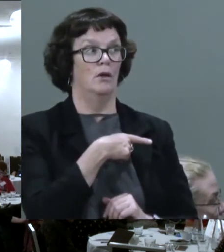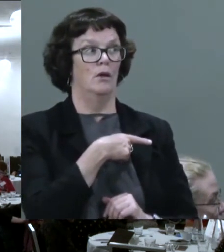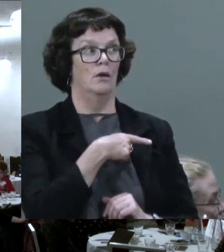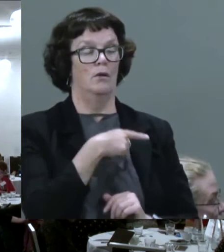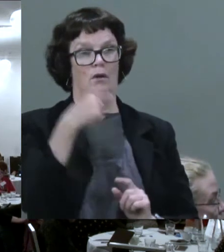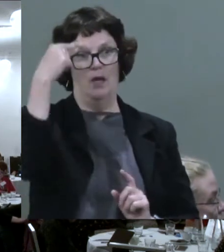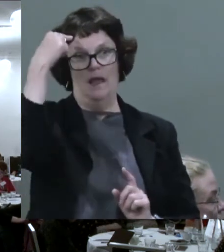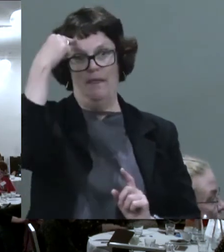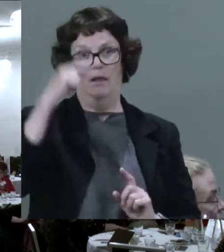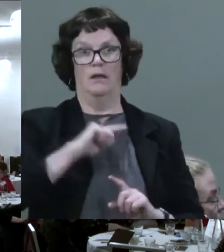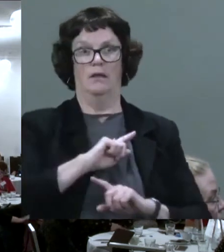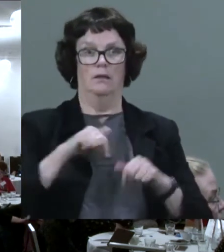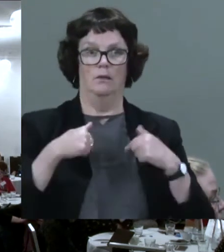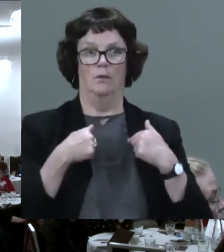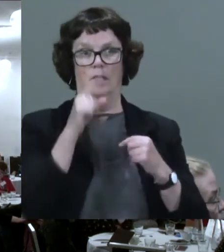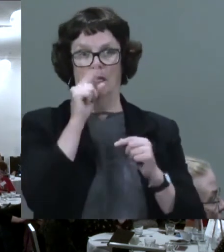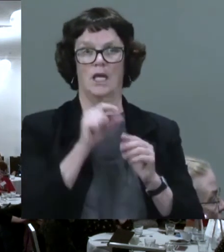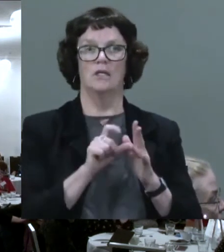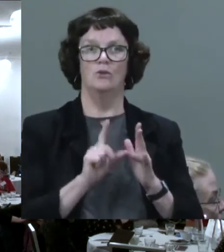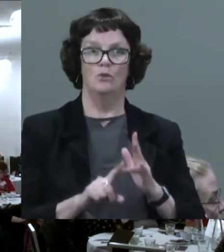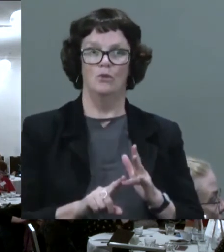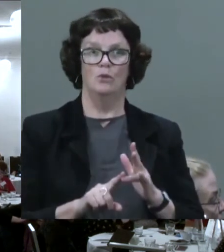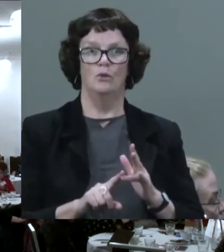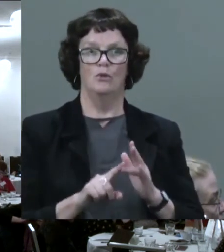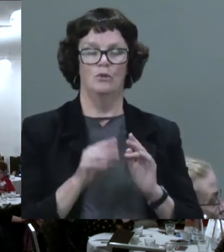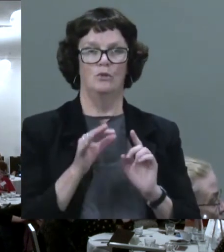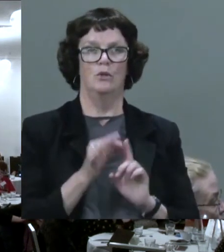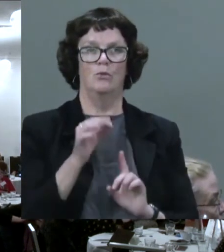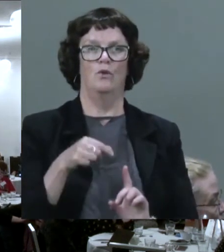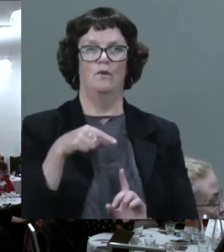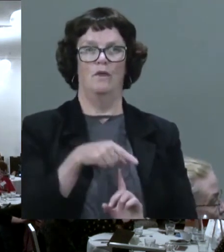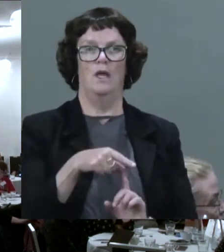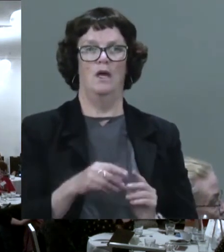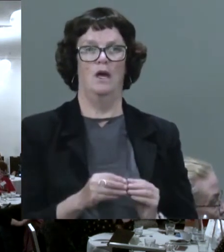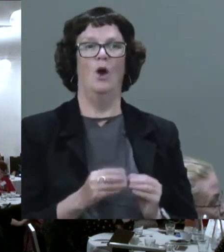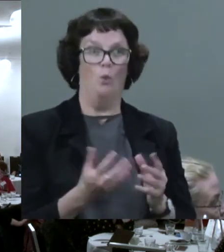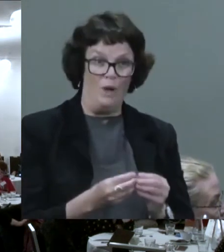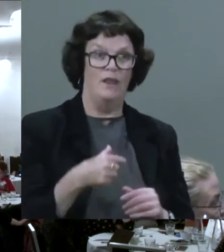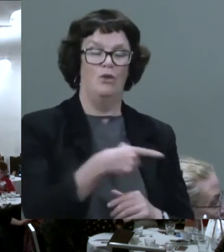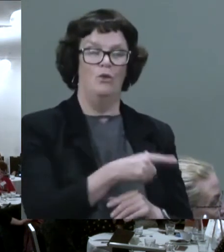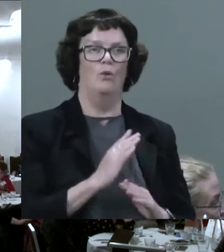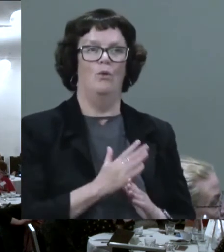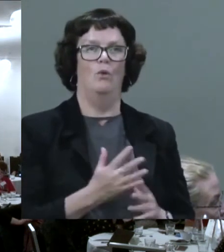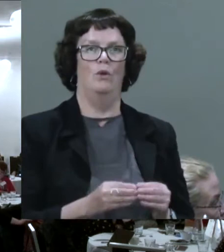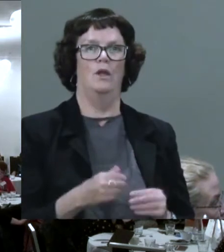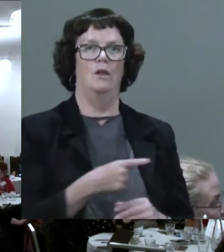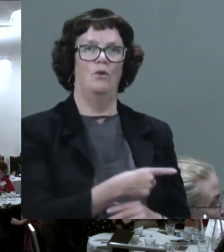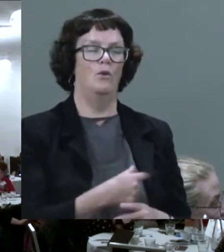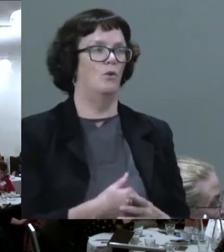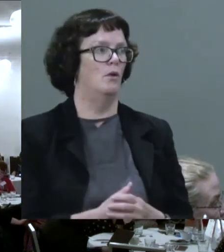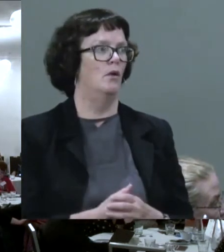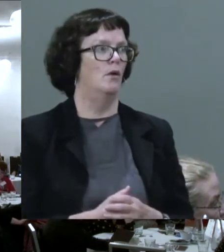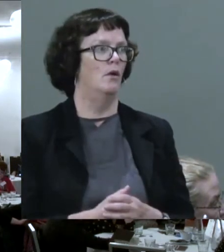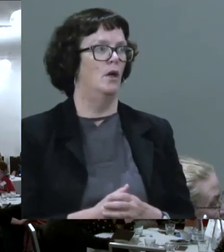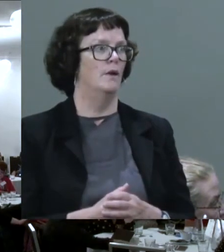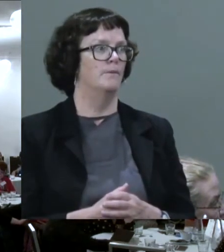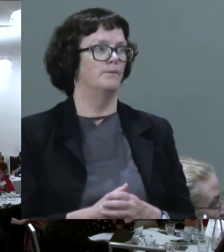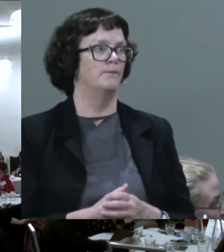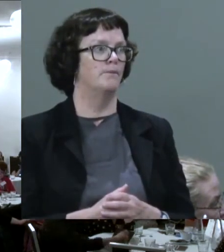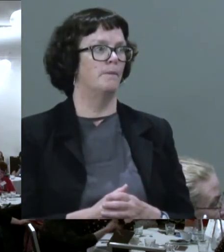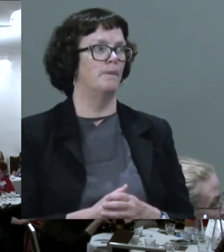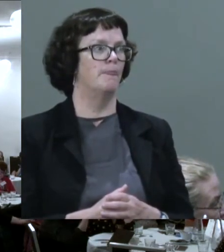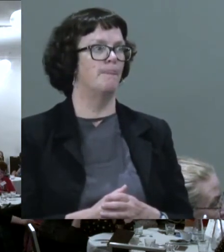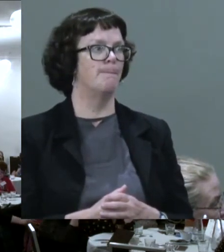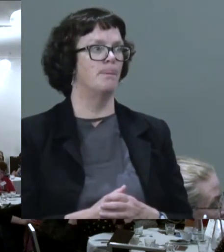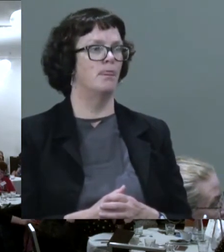we can go with you to improve